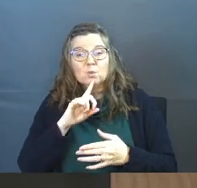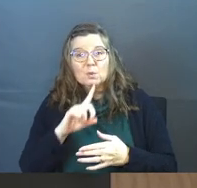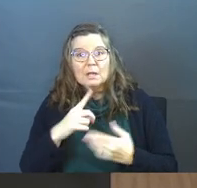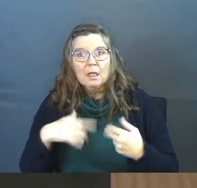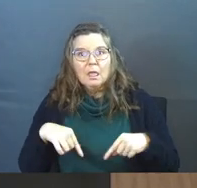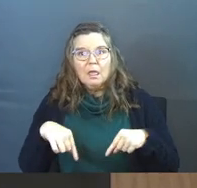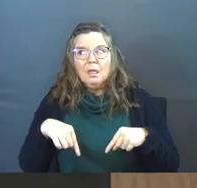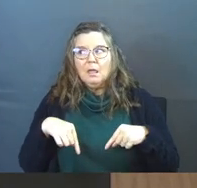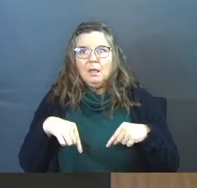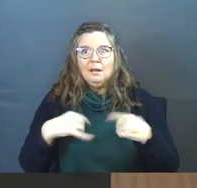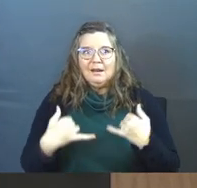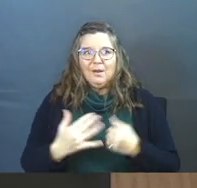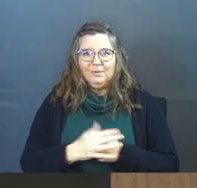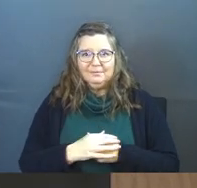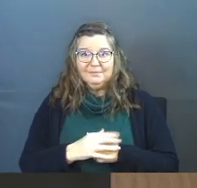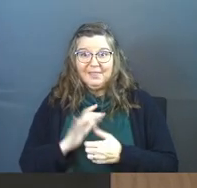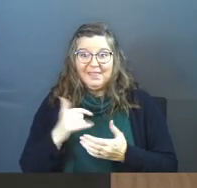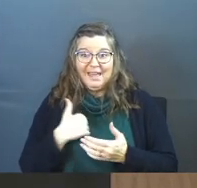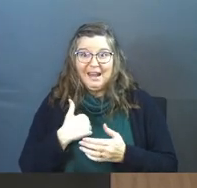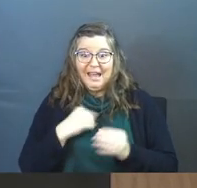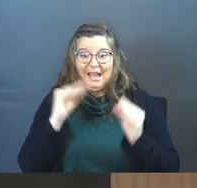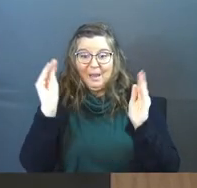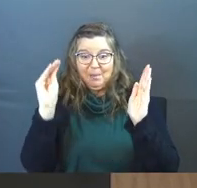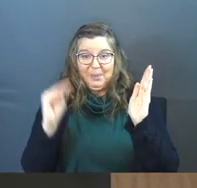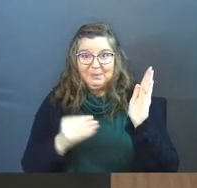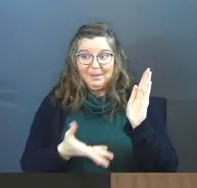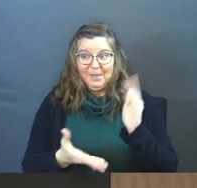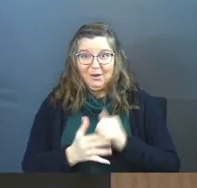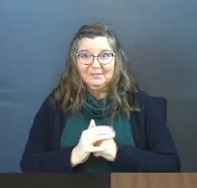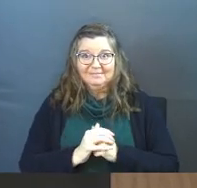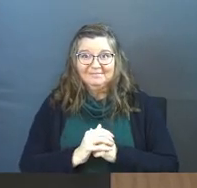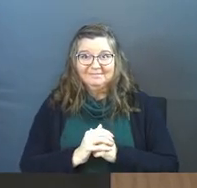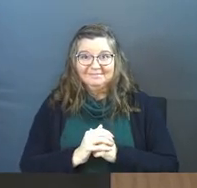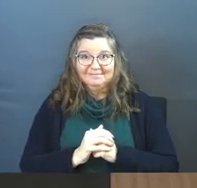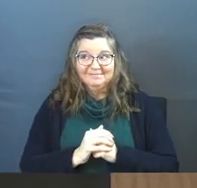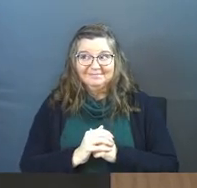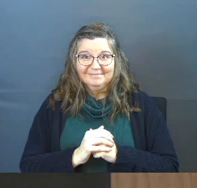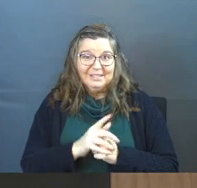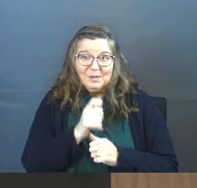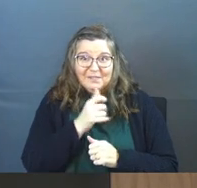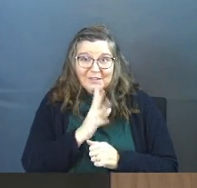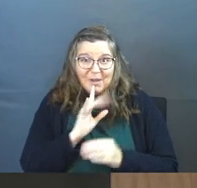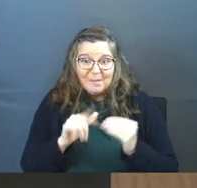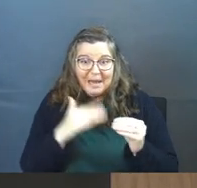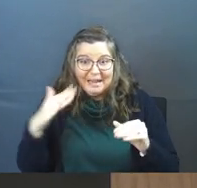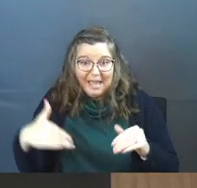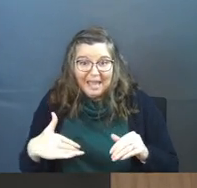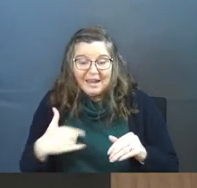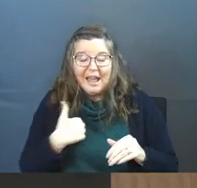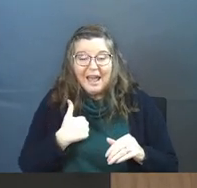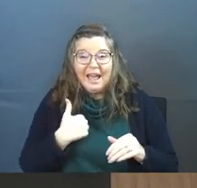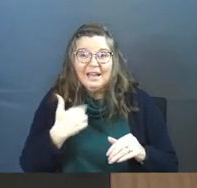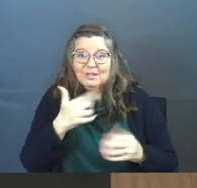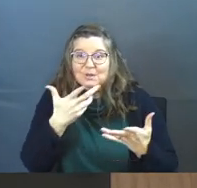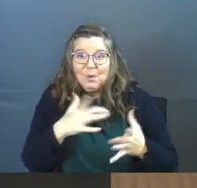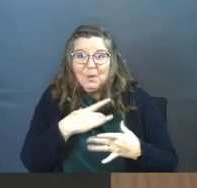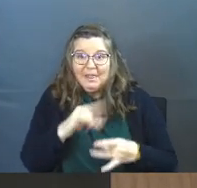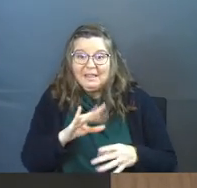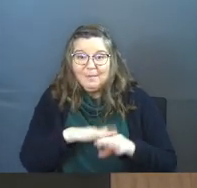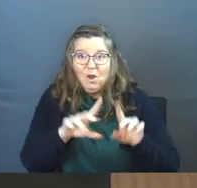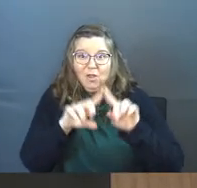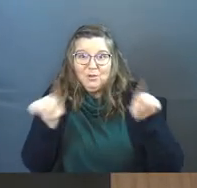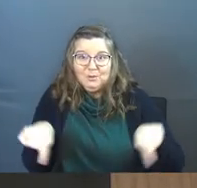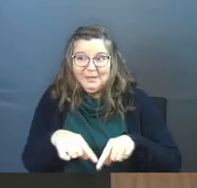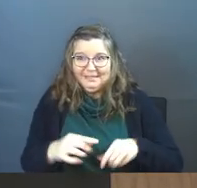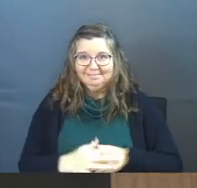real nervous right now that I even put those up there? You're like, you haven't even talked about them yet. I just don't like them